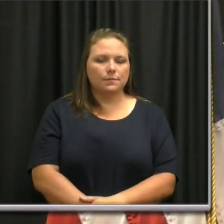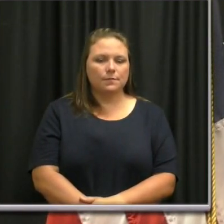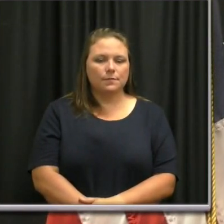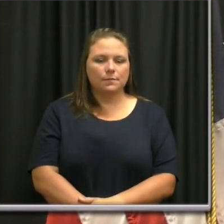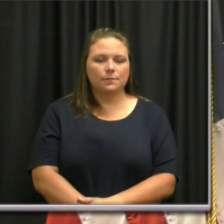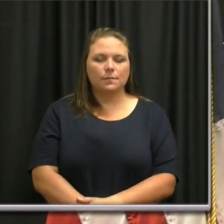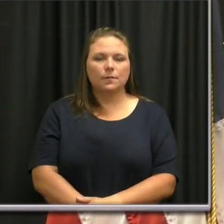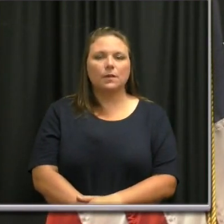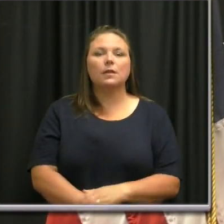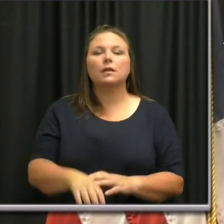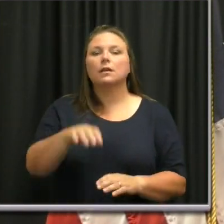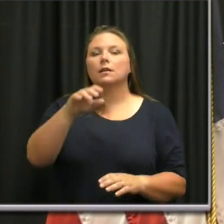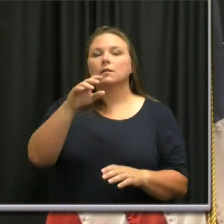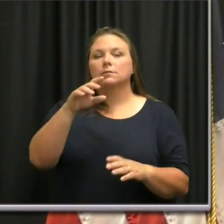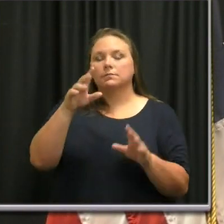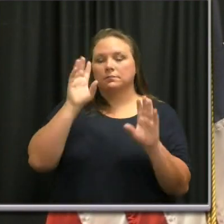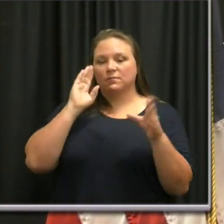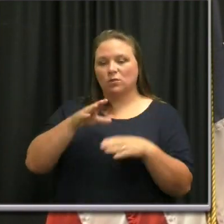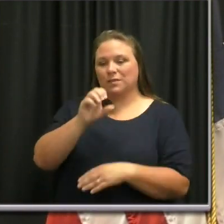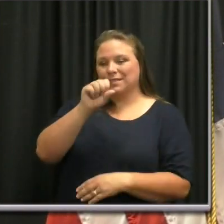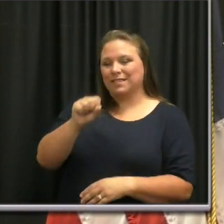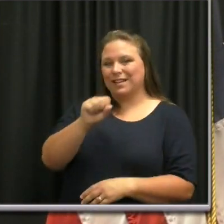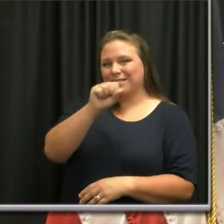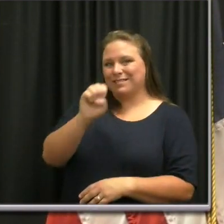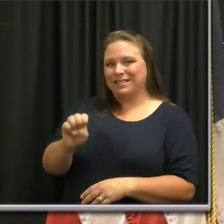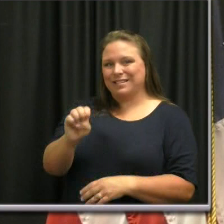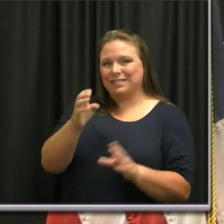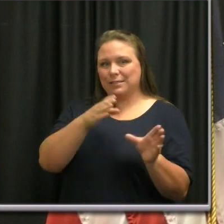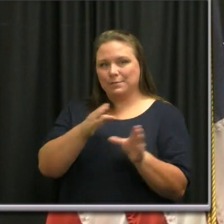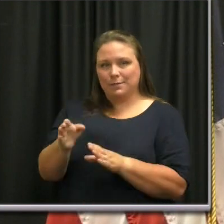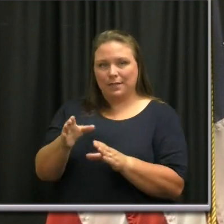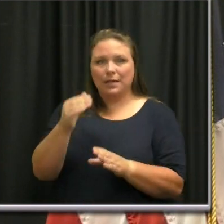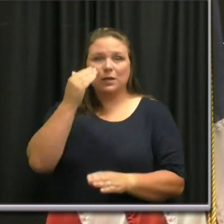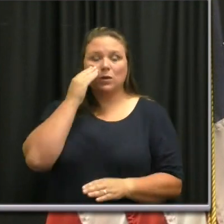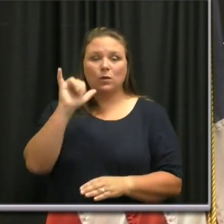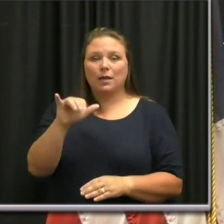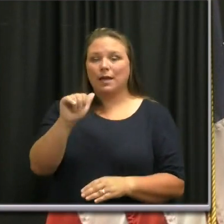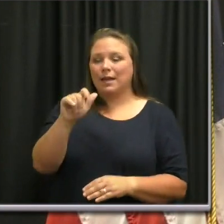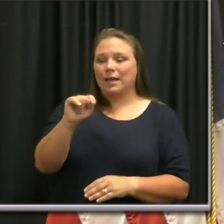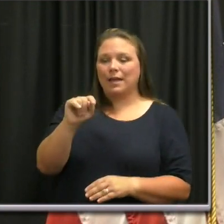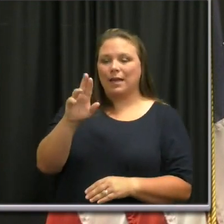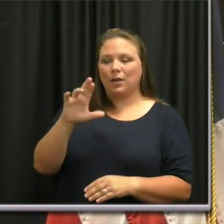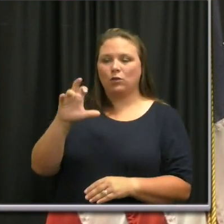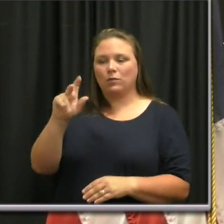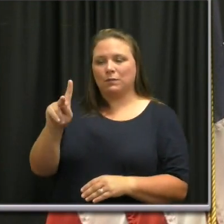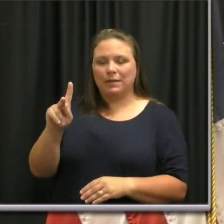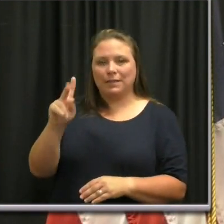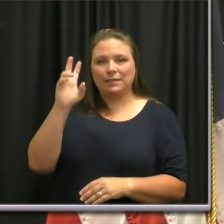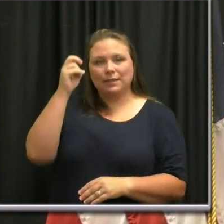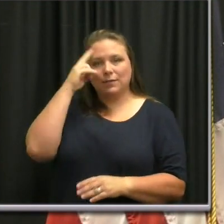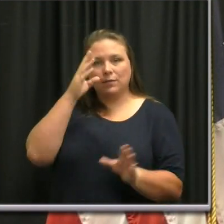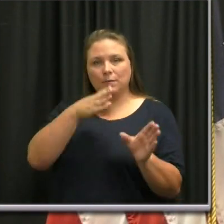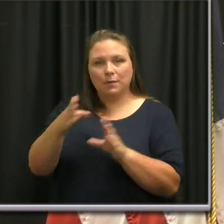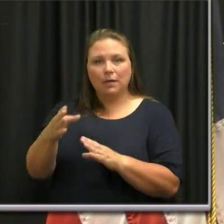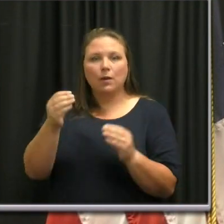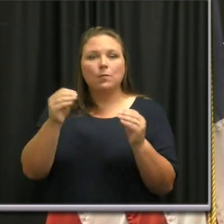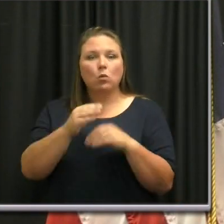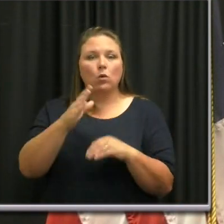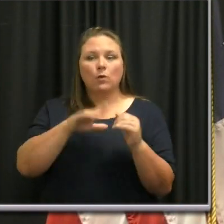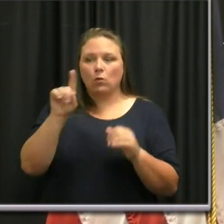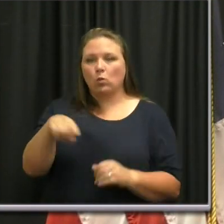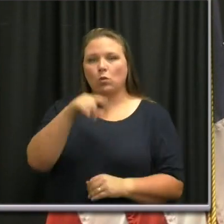As for the, uh, Southeast, uh, plan, uh, known as the at-risk Nashvilleians plan, because it's more than just